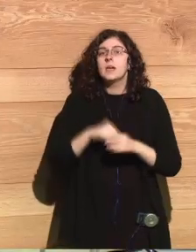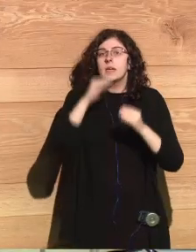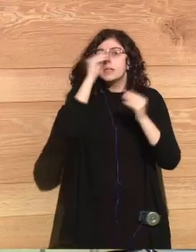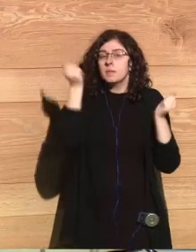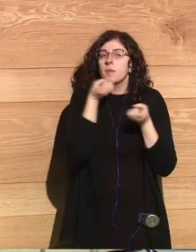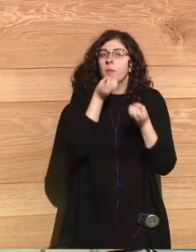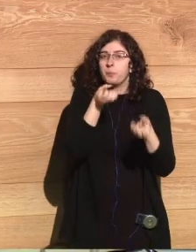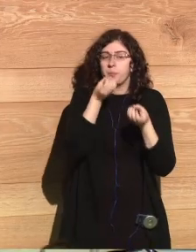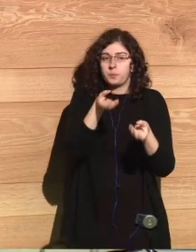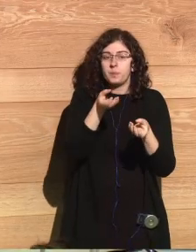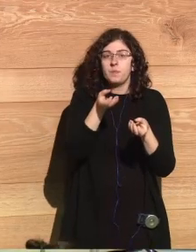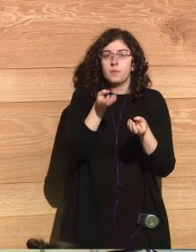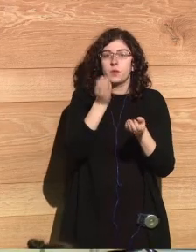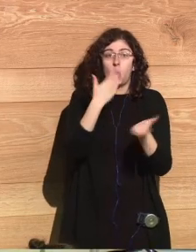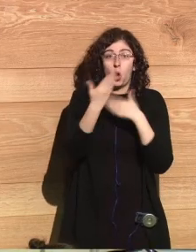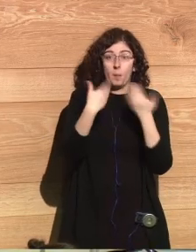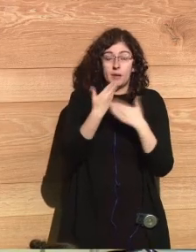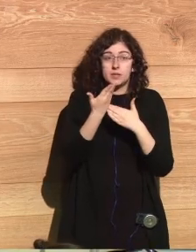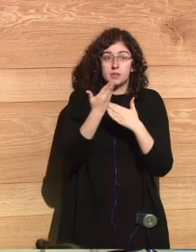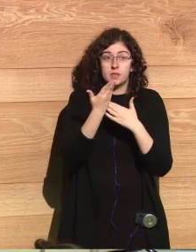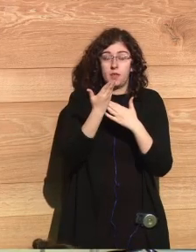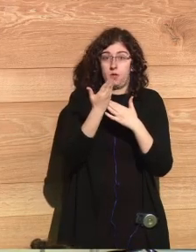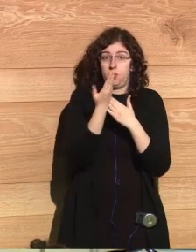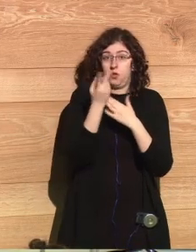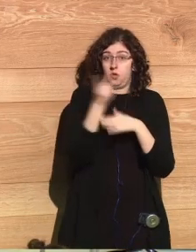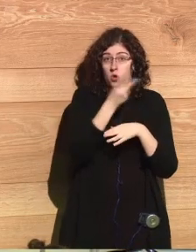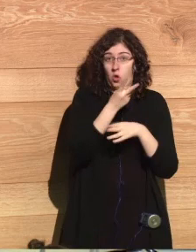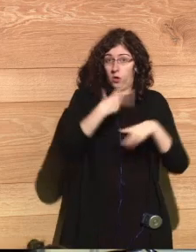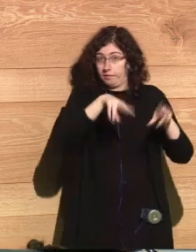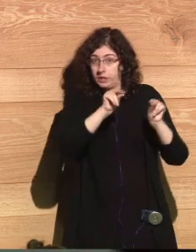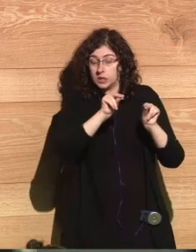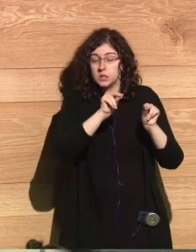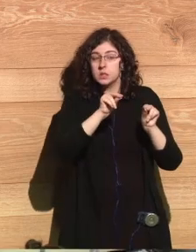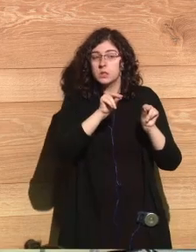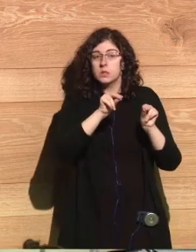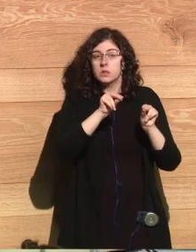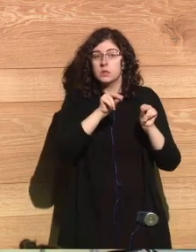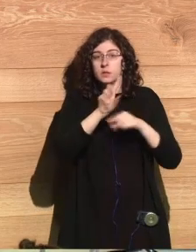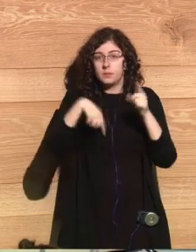I forgot to mention that after that conversation between Setsuko and Carlos